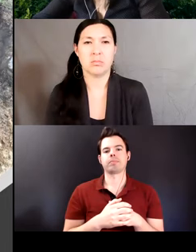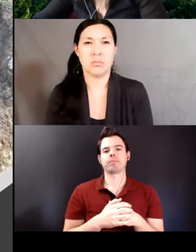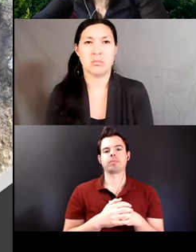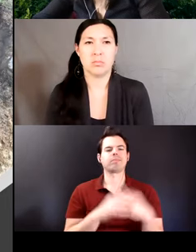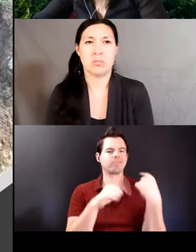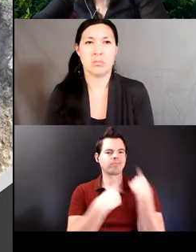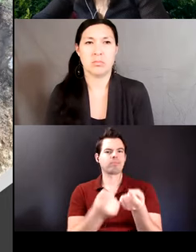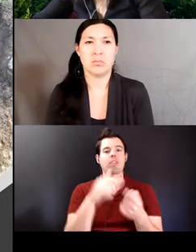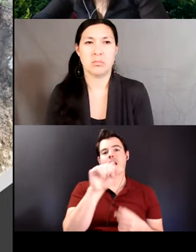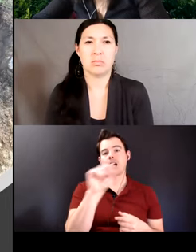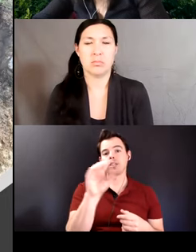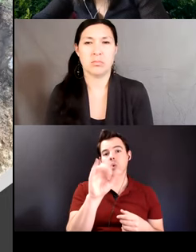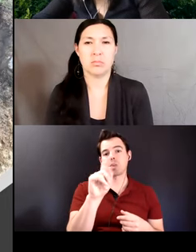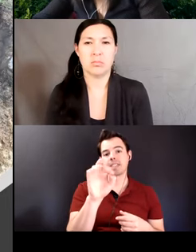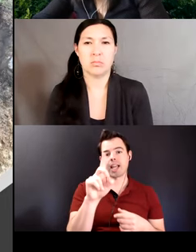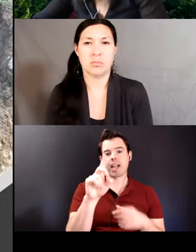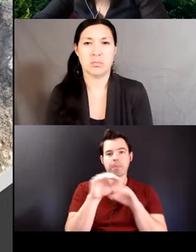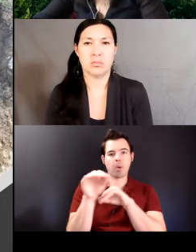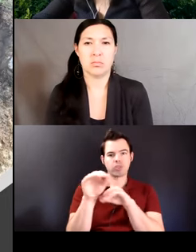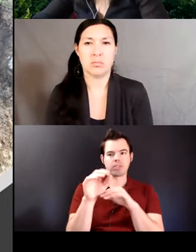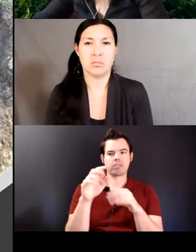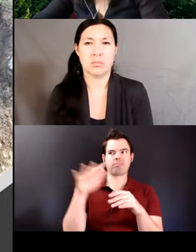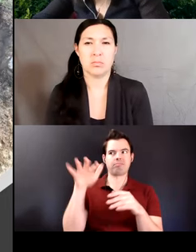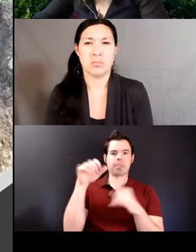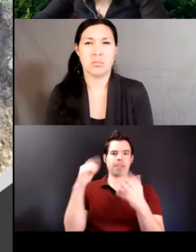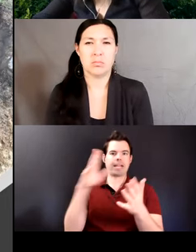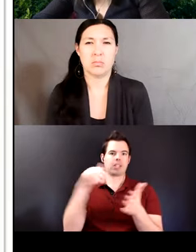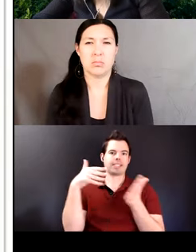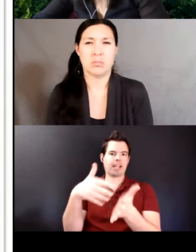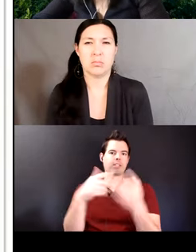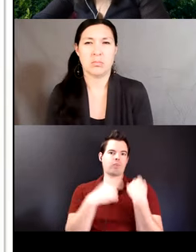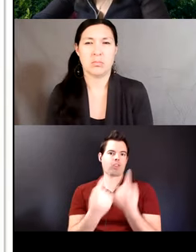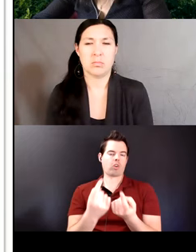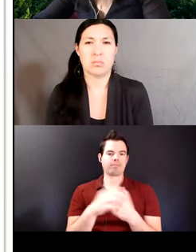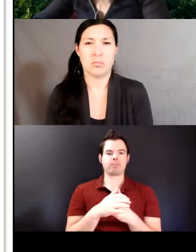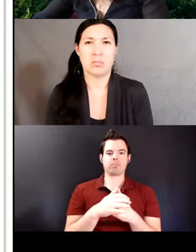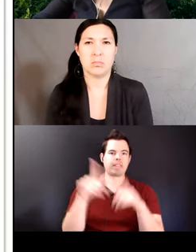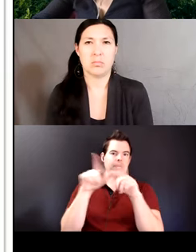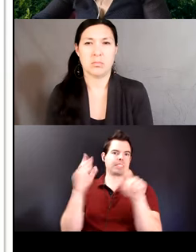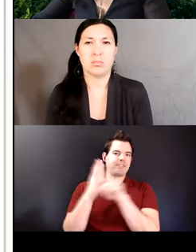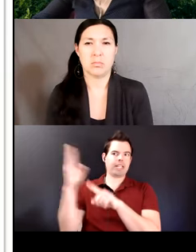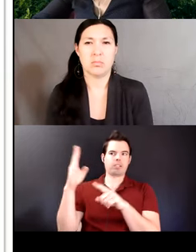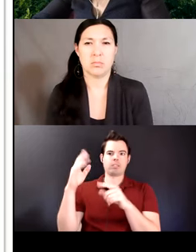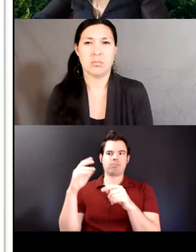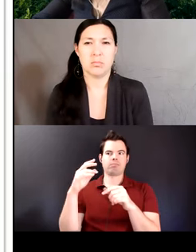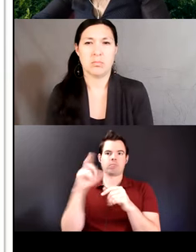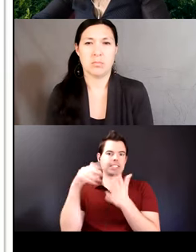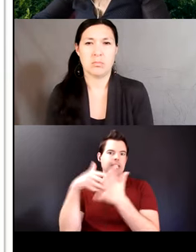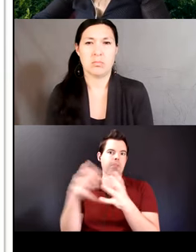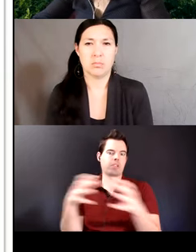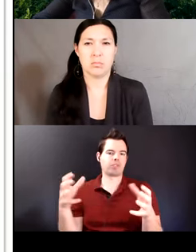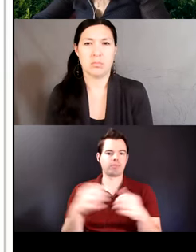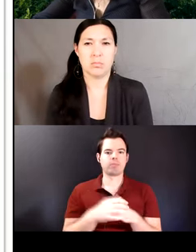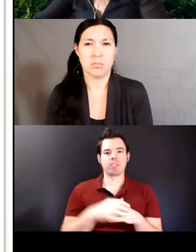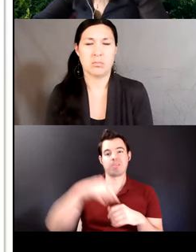studied and to date remains largely unknown in linguistics south bolivian quechua